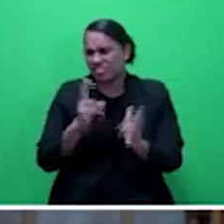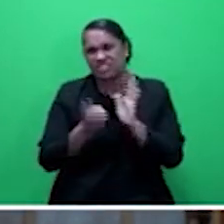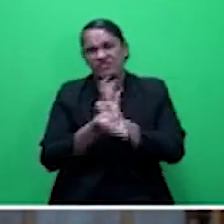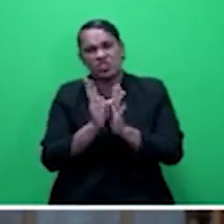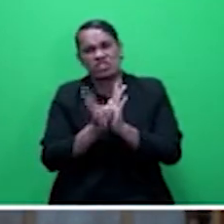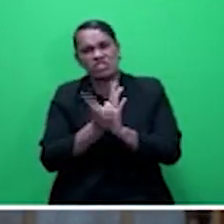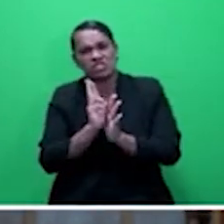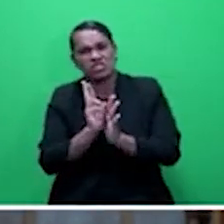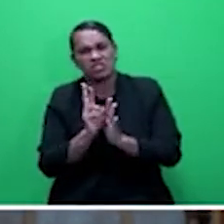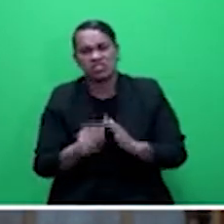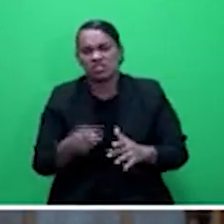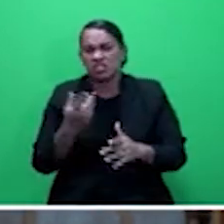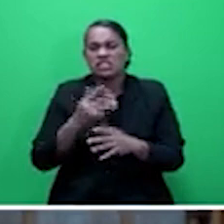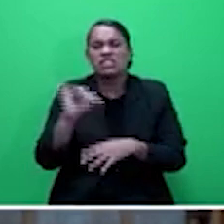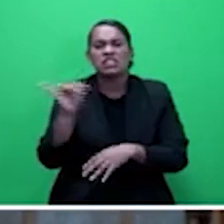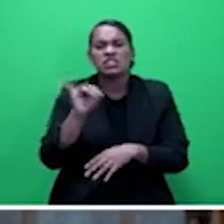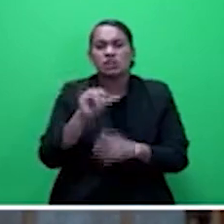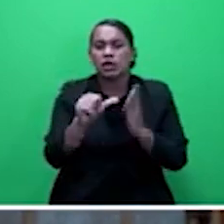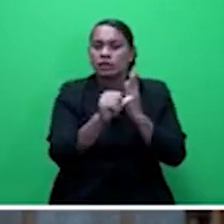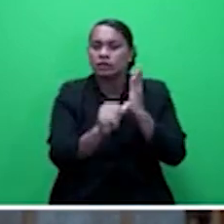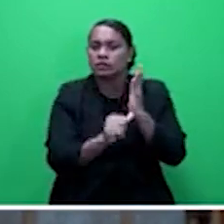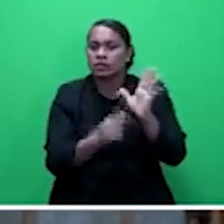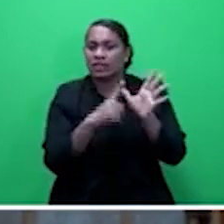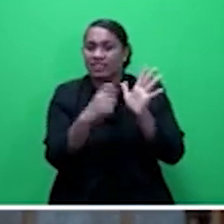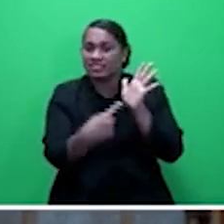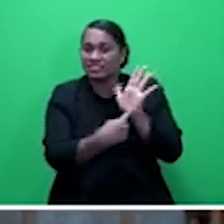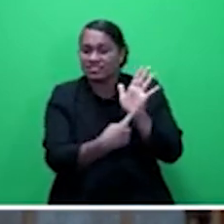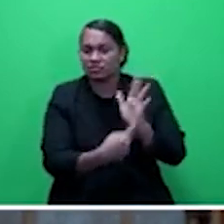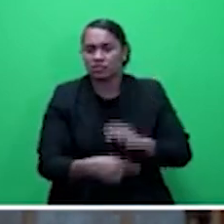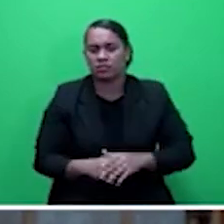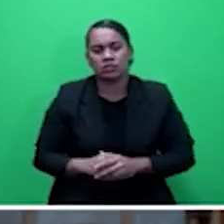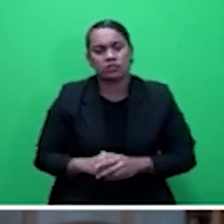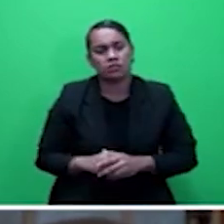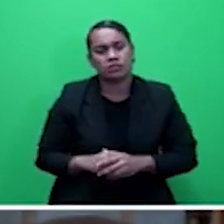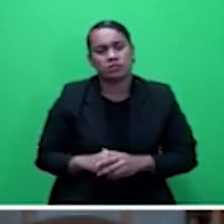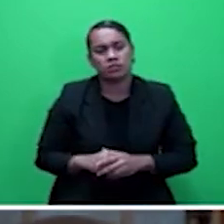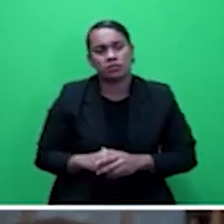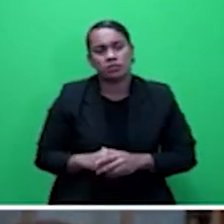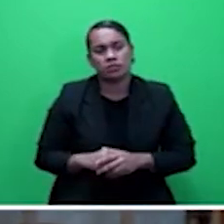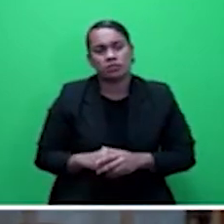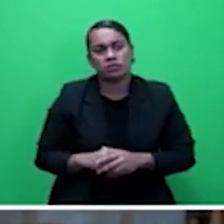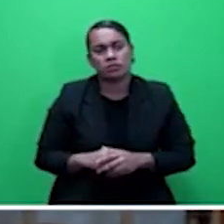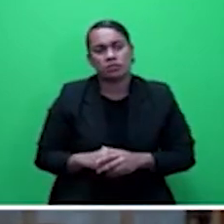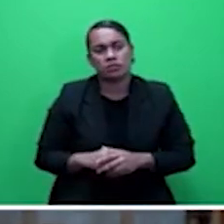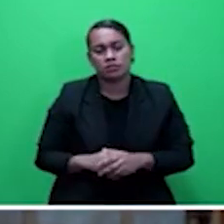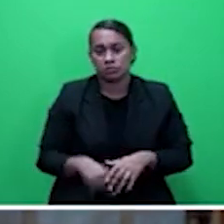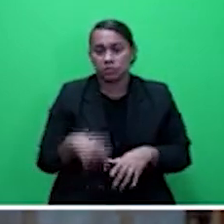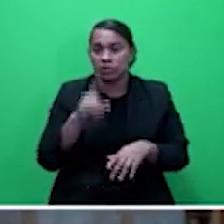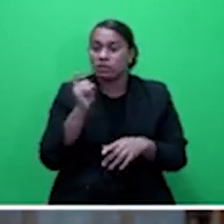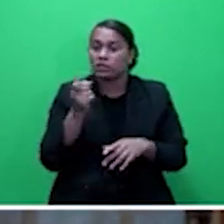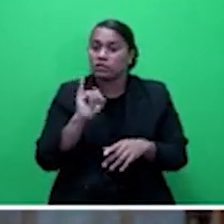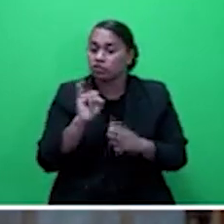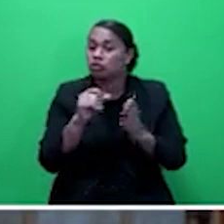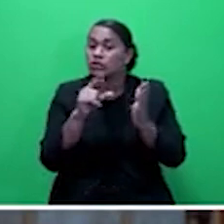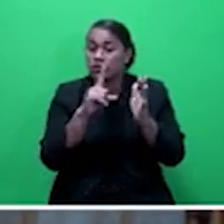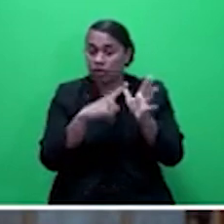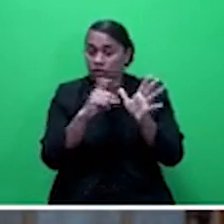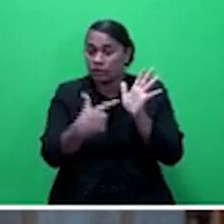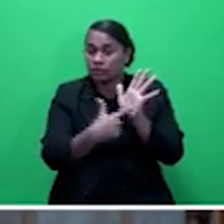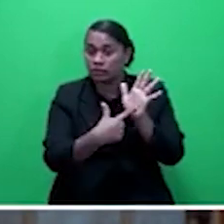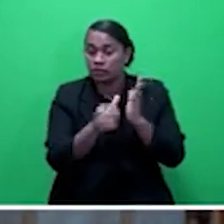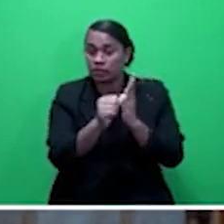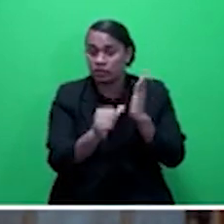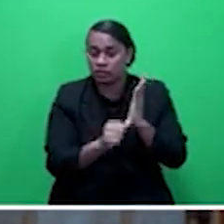Insurance Act. And the Insurance Act 98 has been identified as,